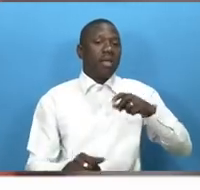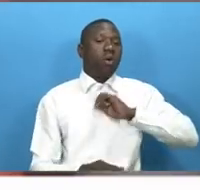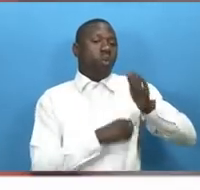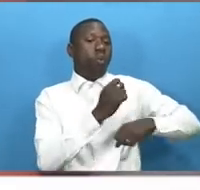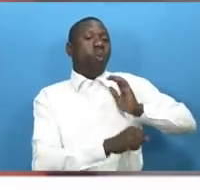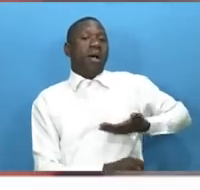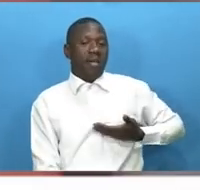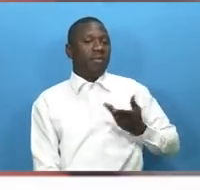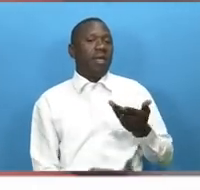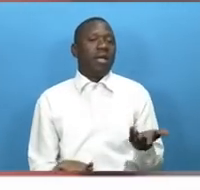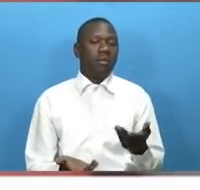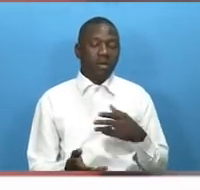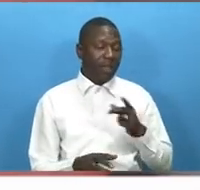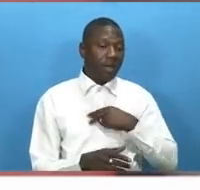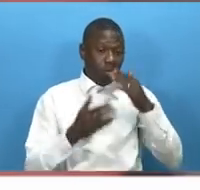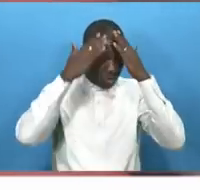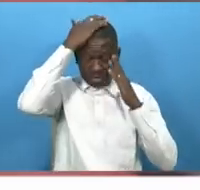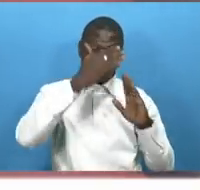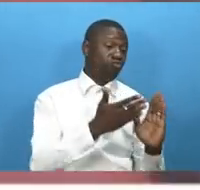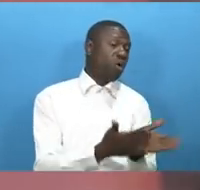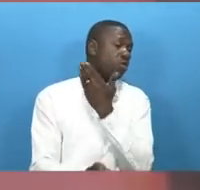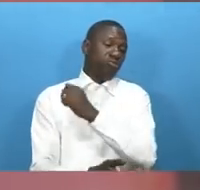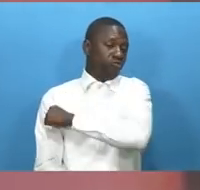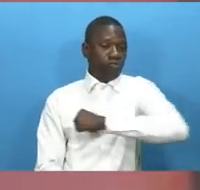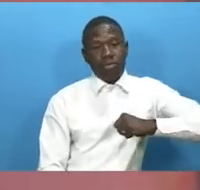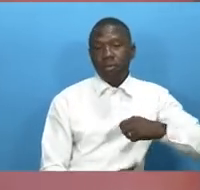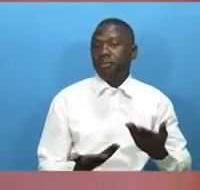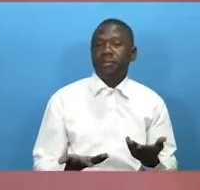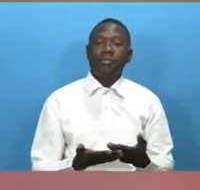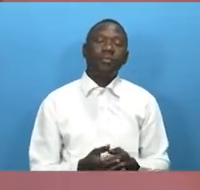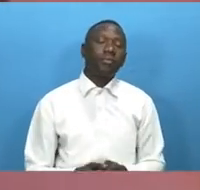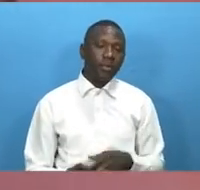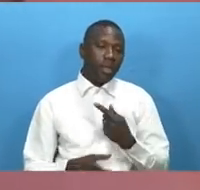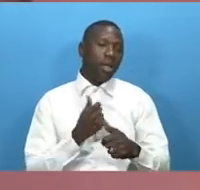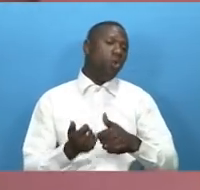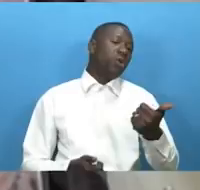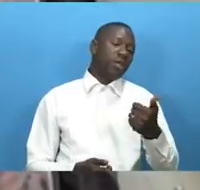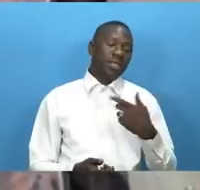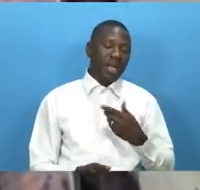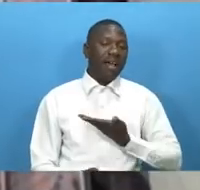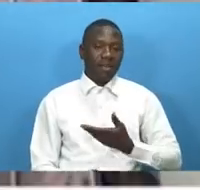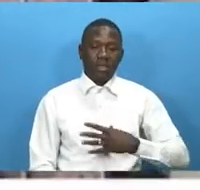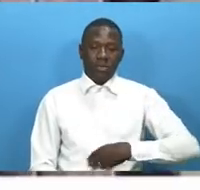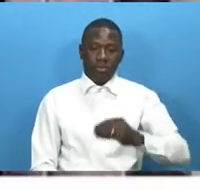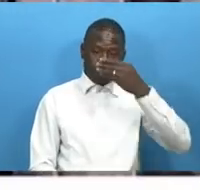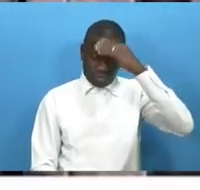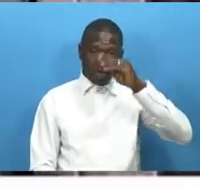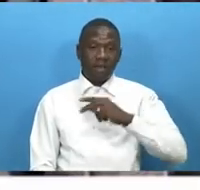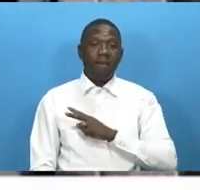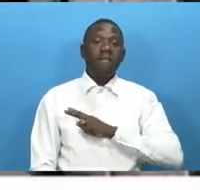equatorial Guinness presidential, Obiang, is closer to succeeding by having his son as his vice president.